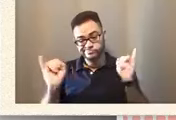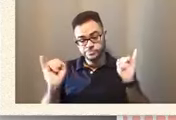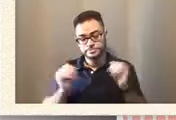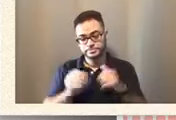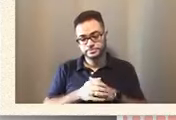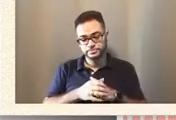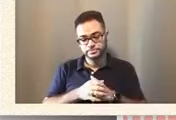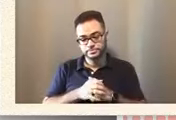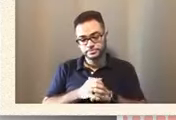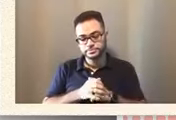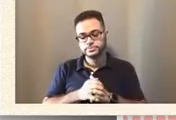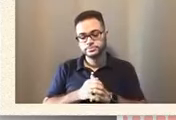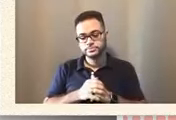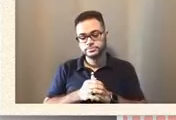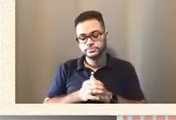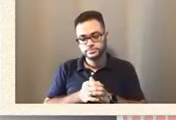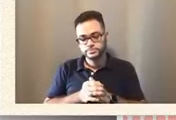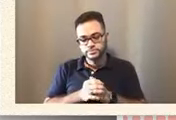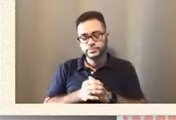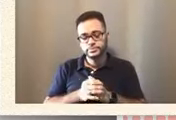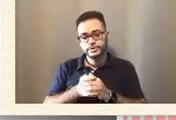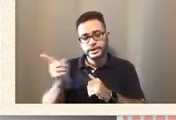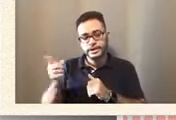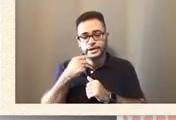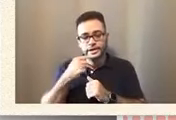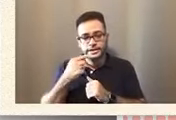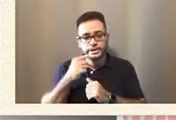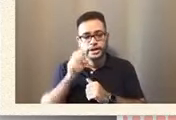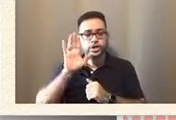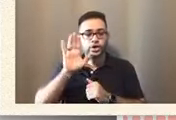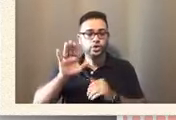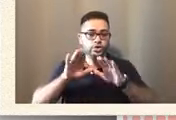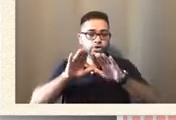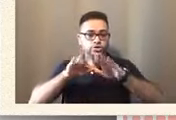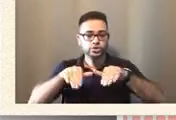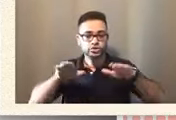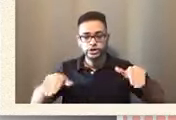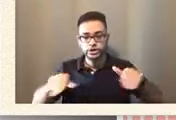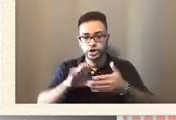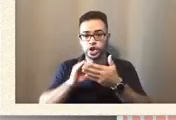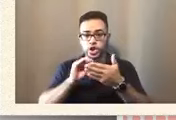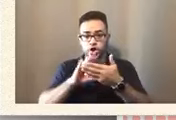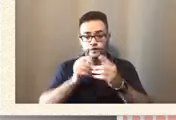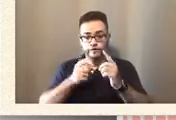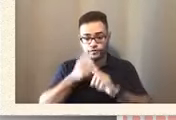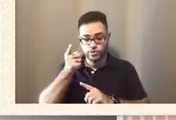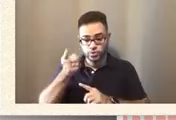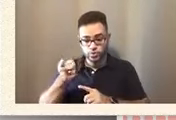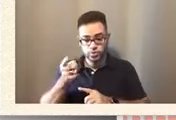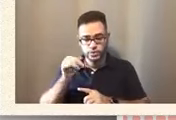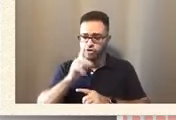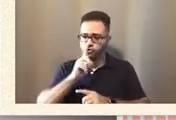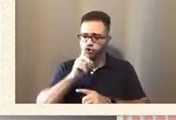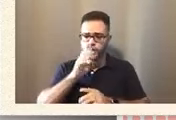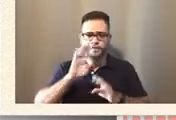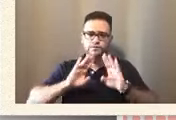he's, you know, they say that your kids learn from you and that is so, that is so true.